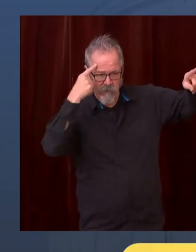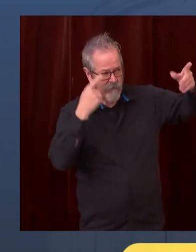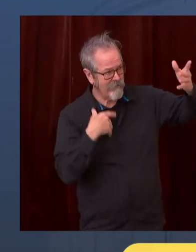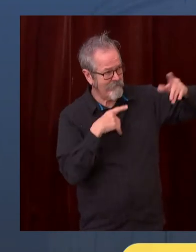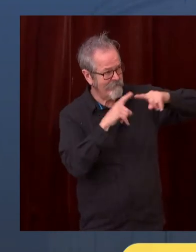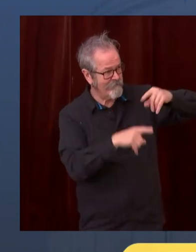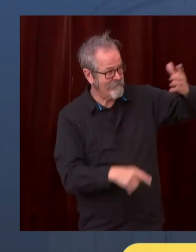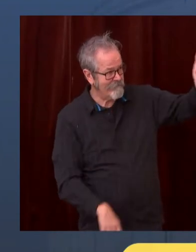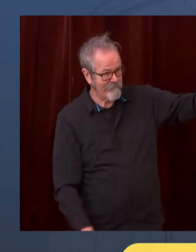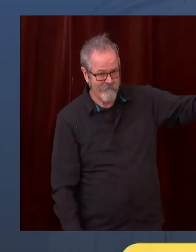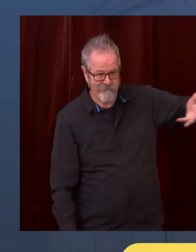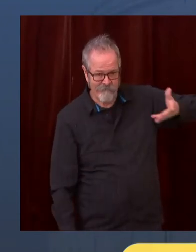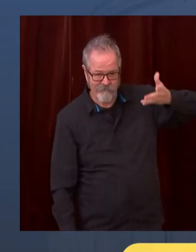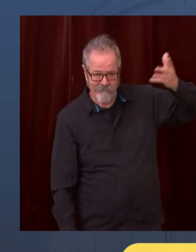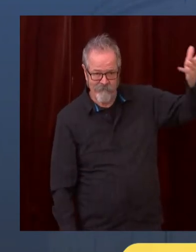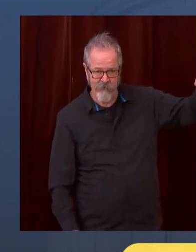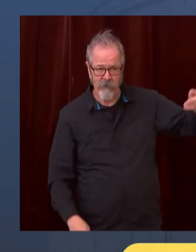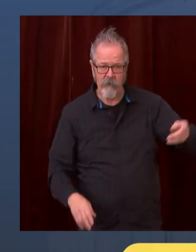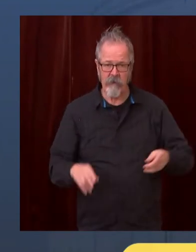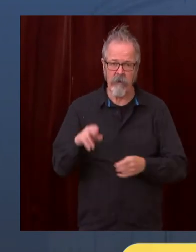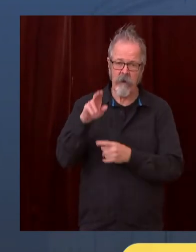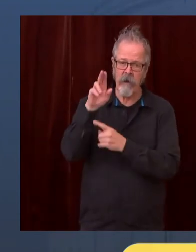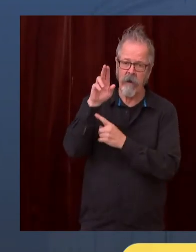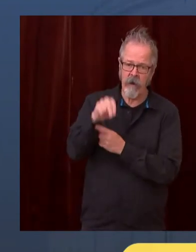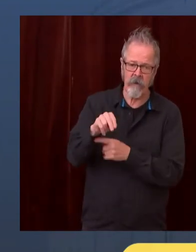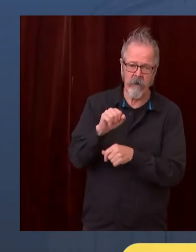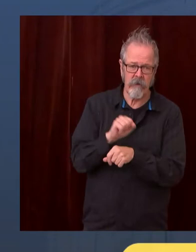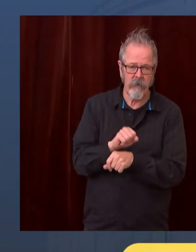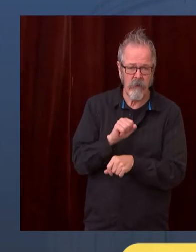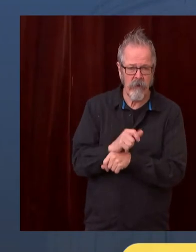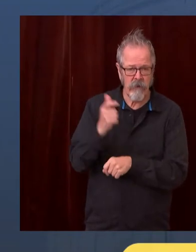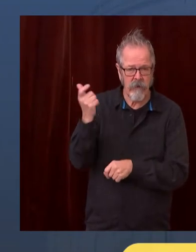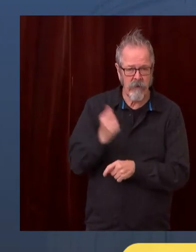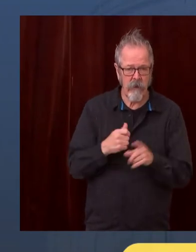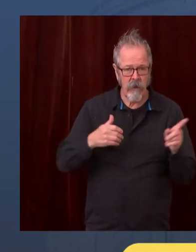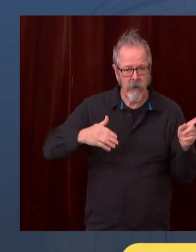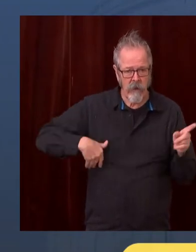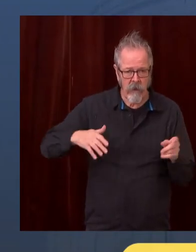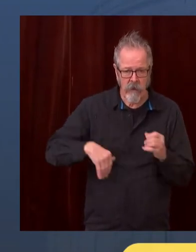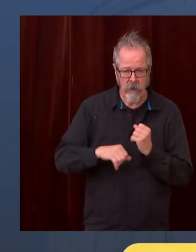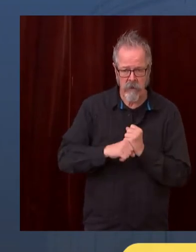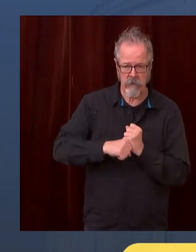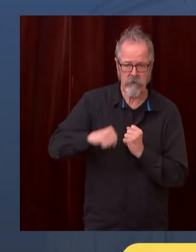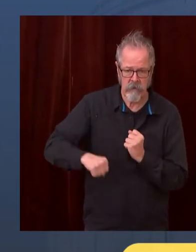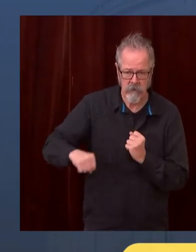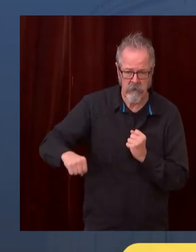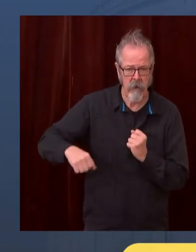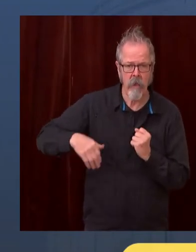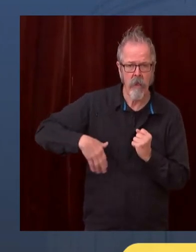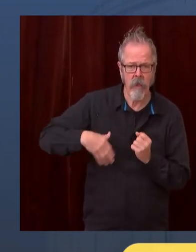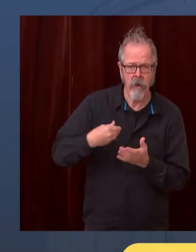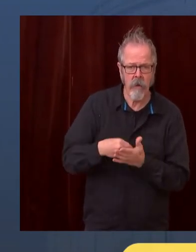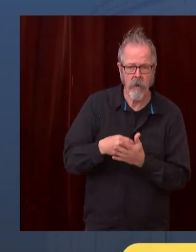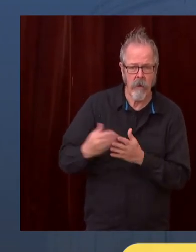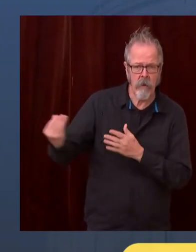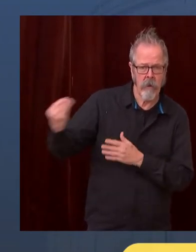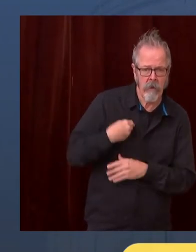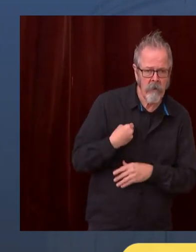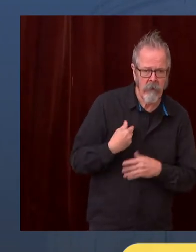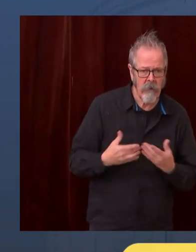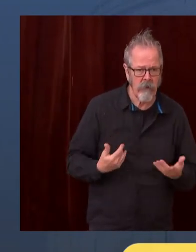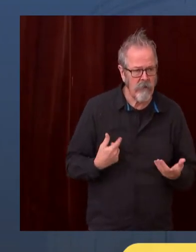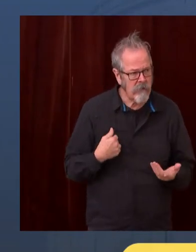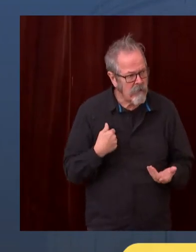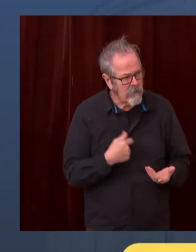that. They have to give us additional resources to help these businesses that have been infected, restaurants and gyms and many, many